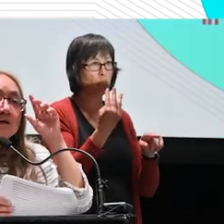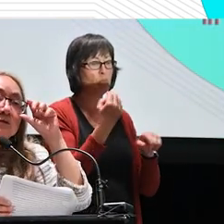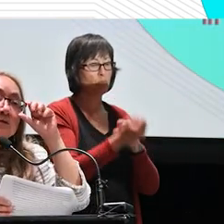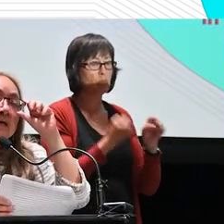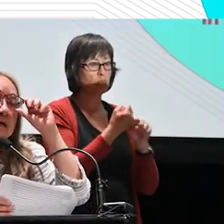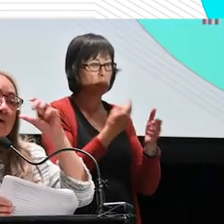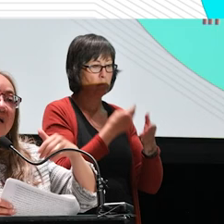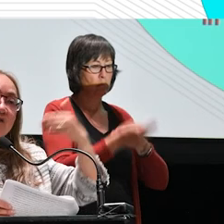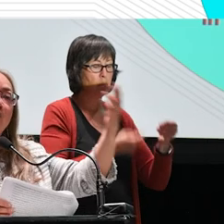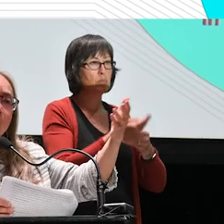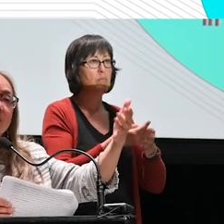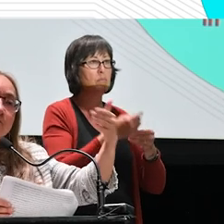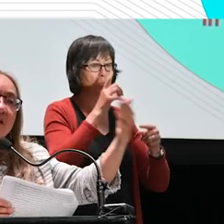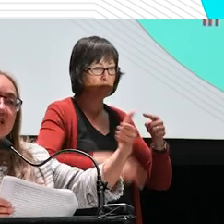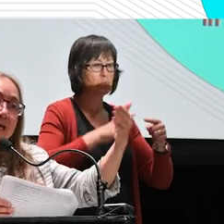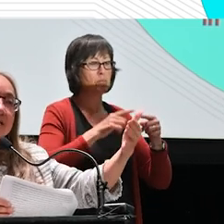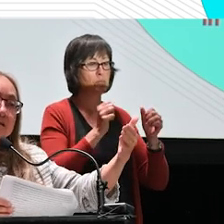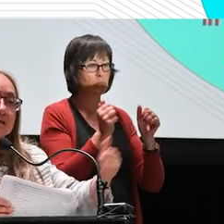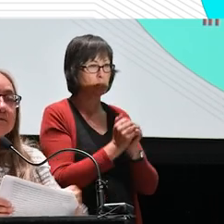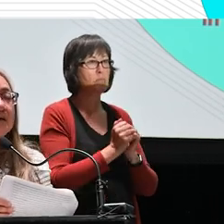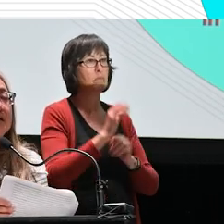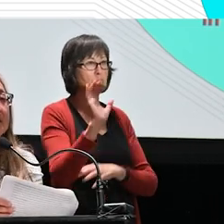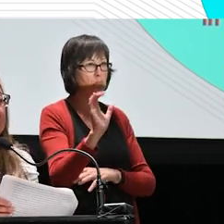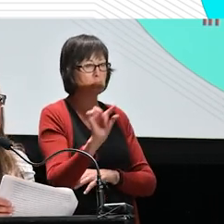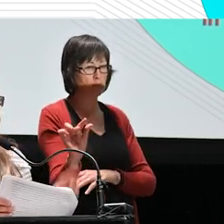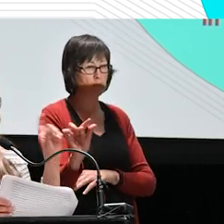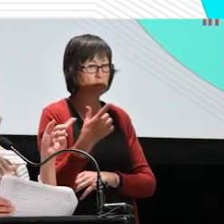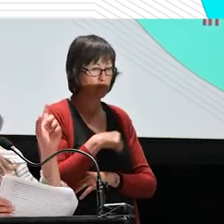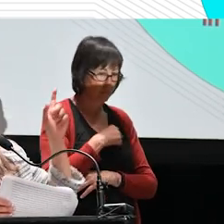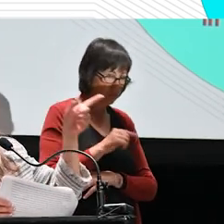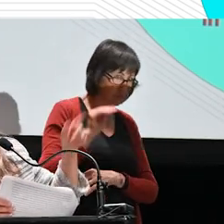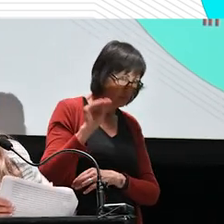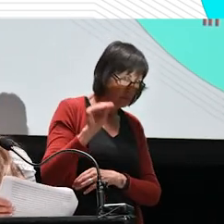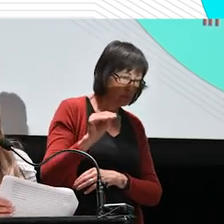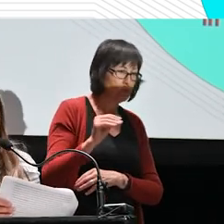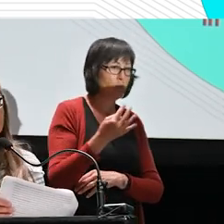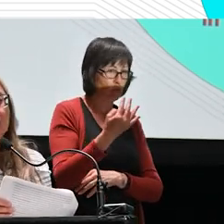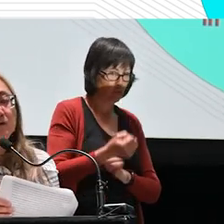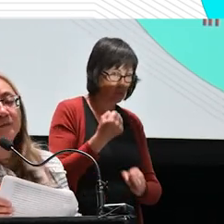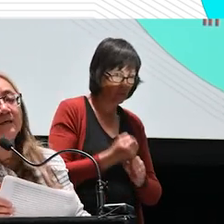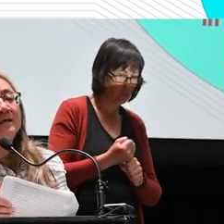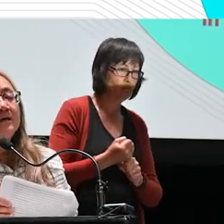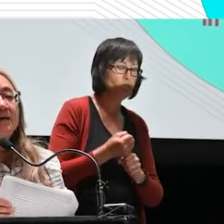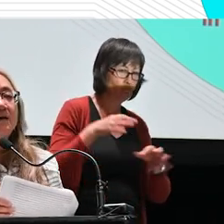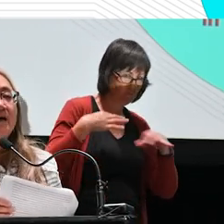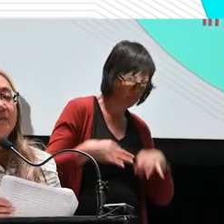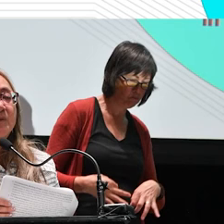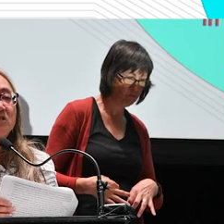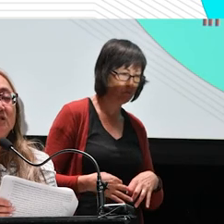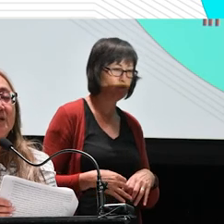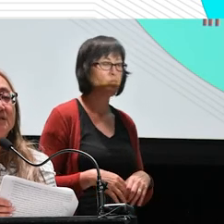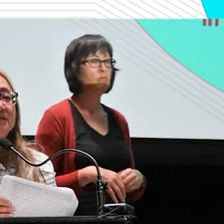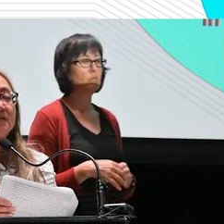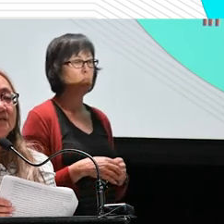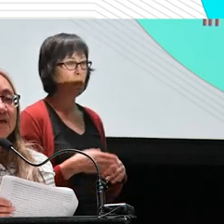with City Council, and we make a four-year budget case to them. And, and 23 to 26 will be at the